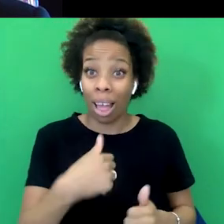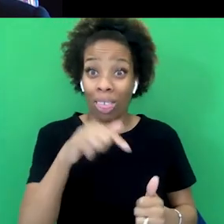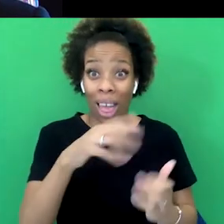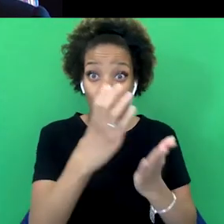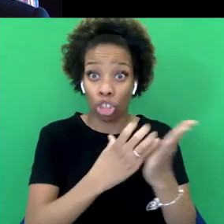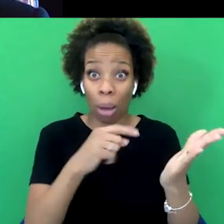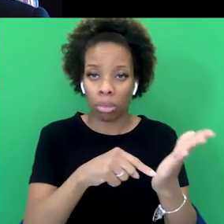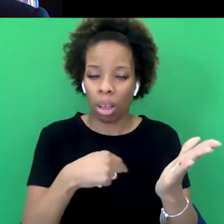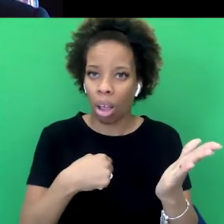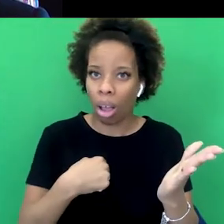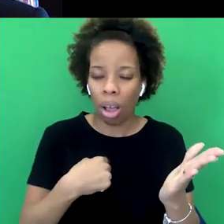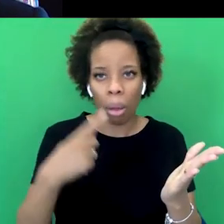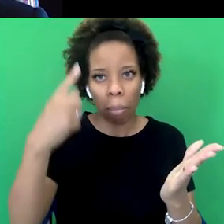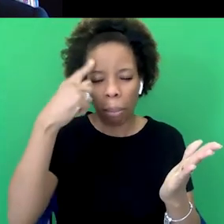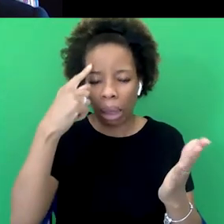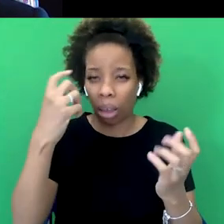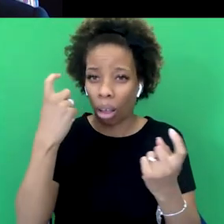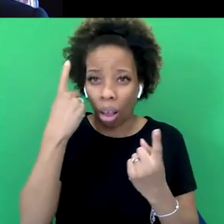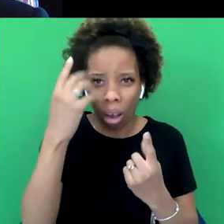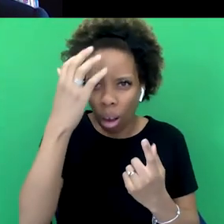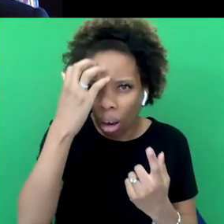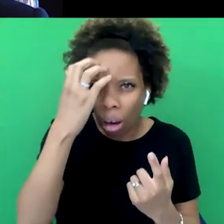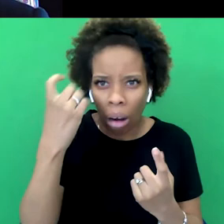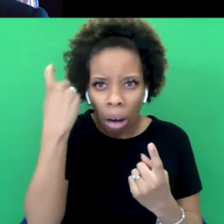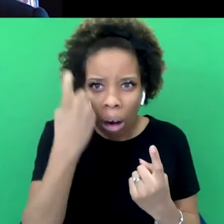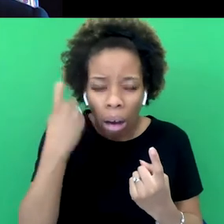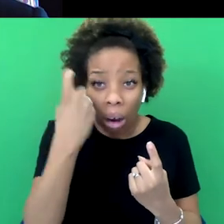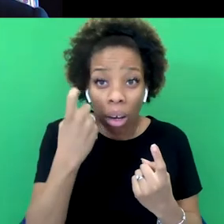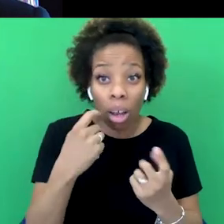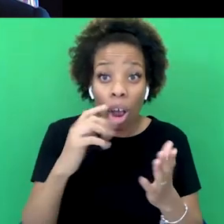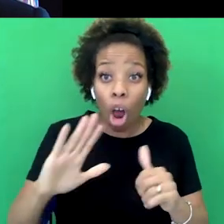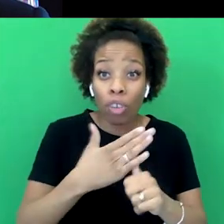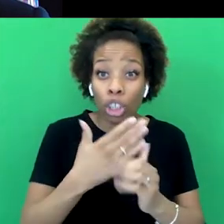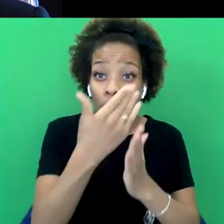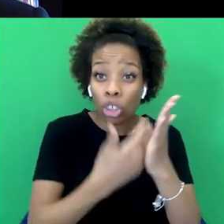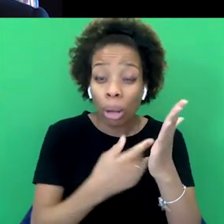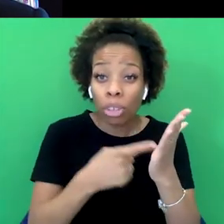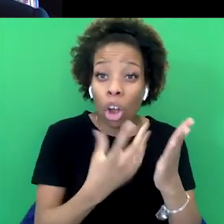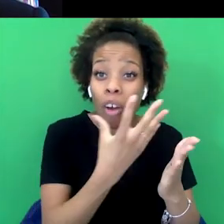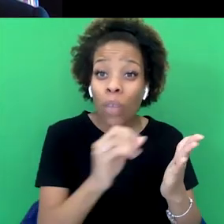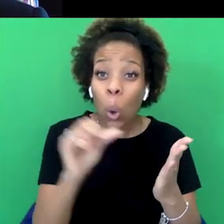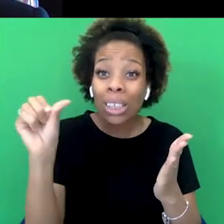took me six months. The original chapter was 40,000 words long. I think in the end, it's about seven.